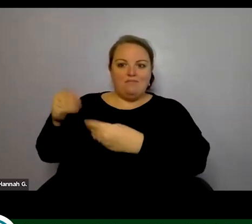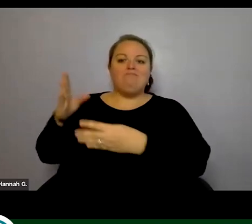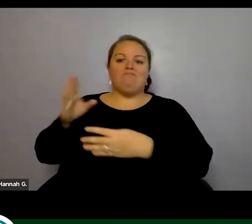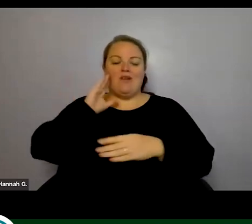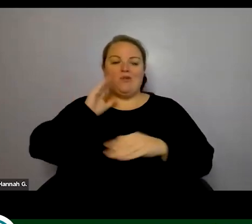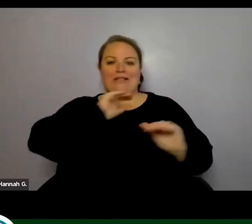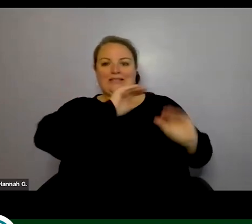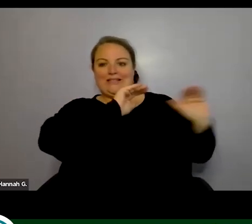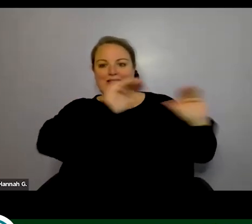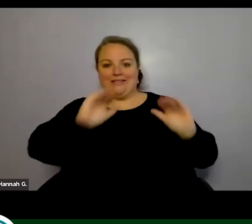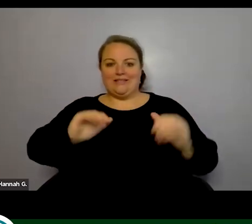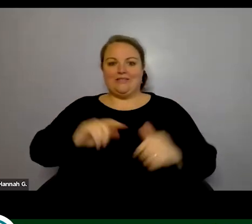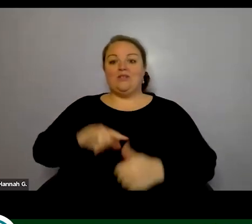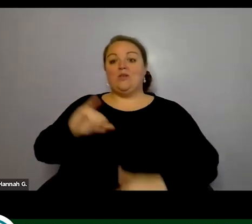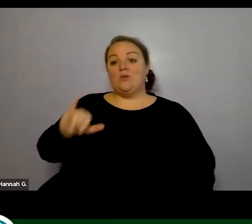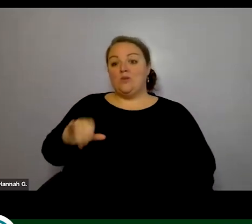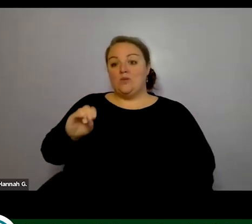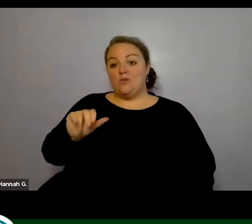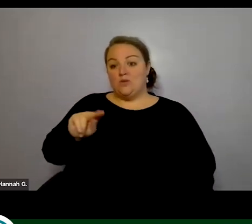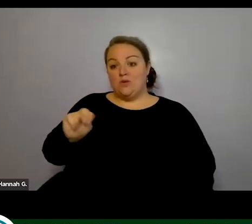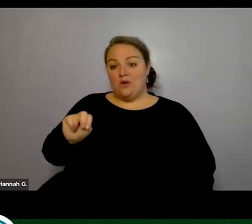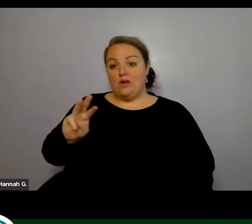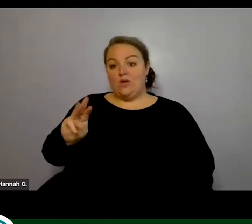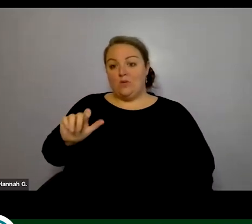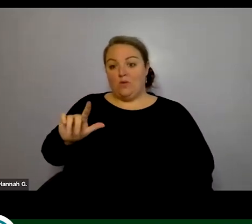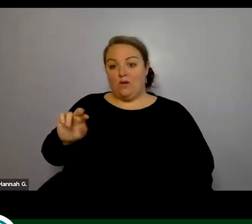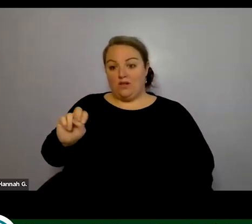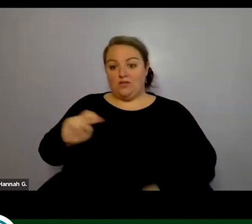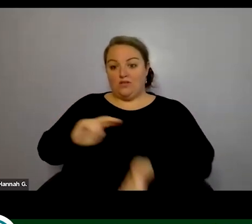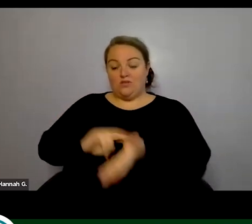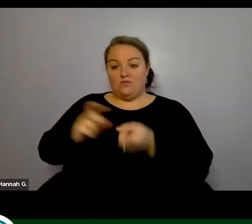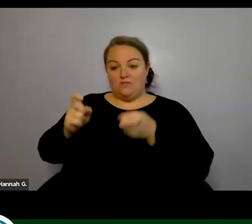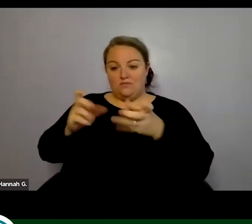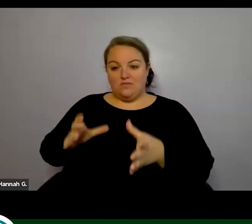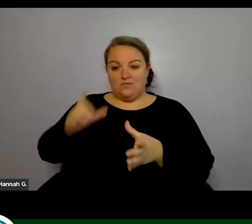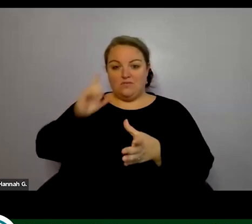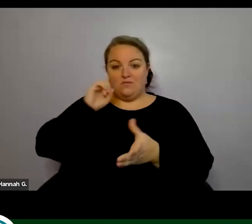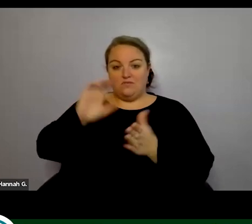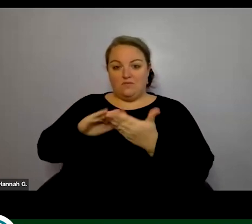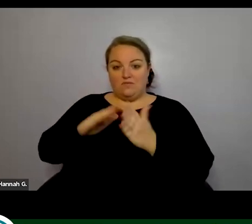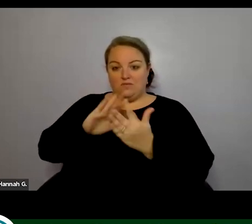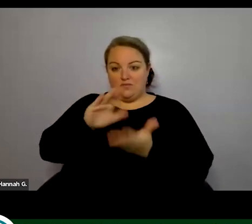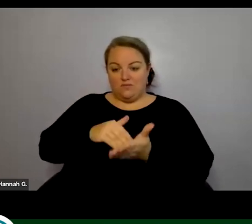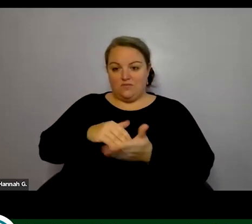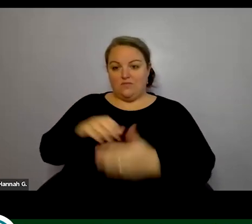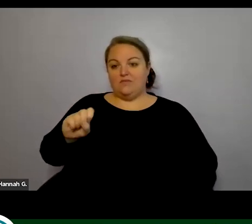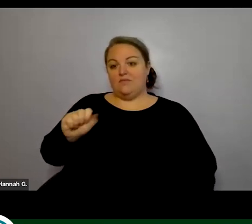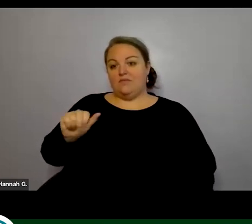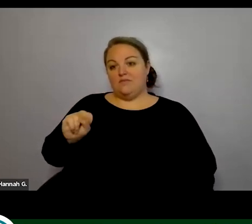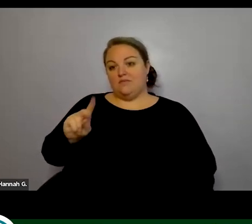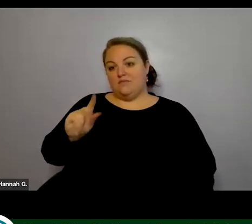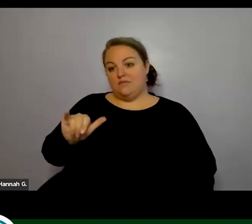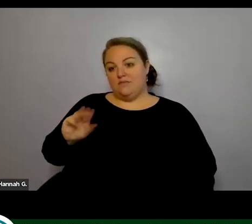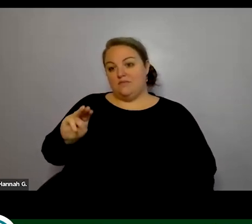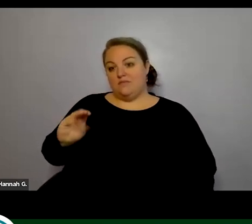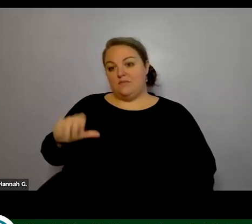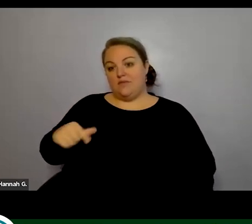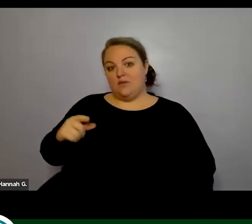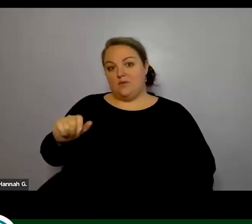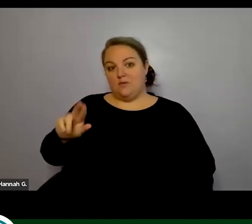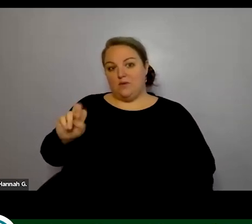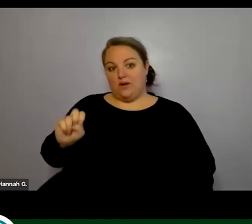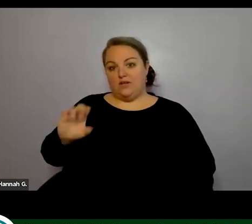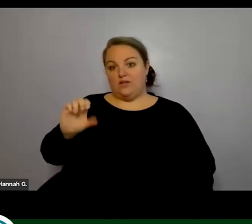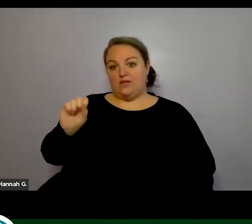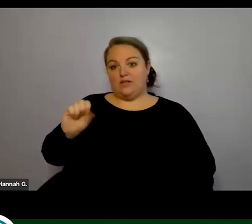so we have joanne wallace who's the nurse manager with the community health center we have sandy mcguire who is the ceo with howard